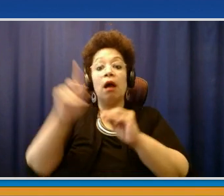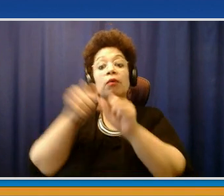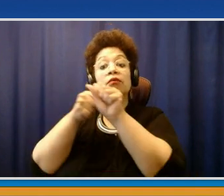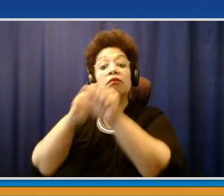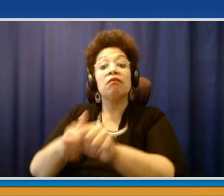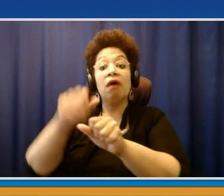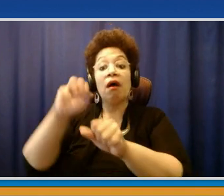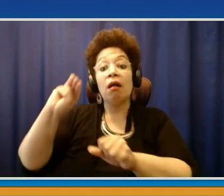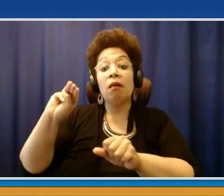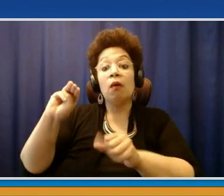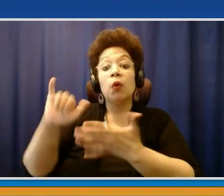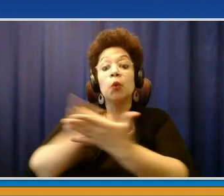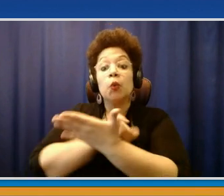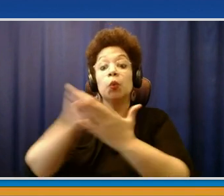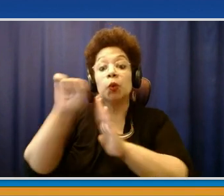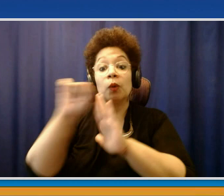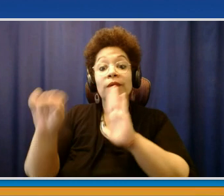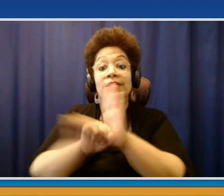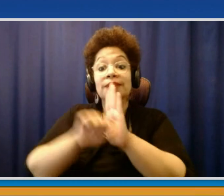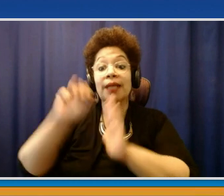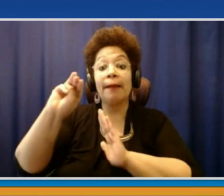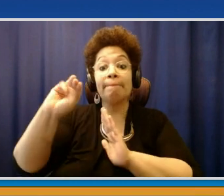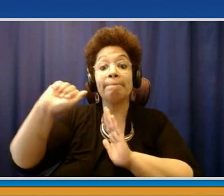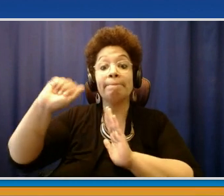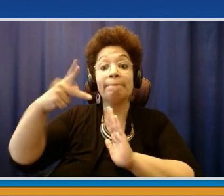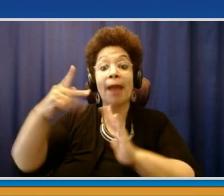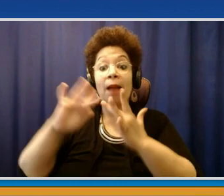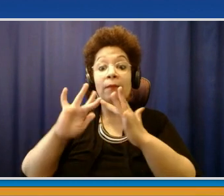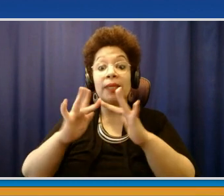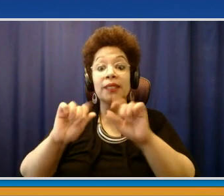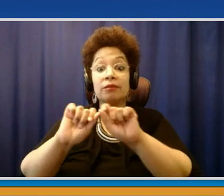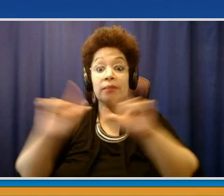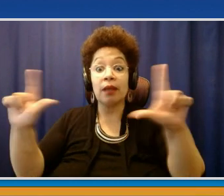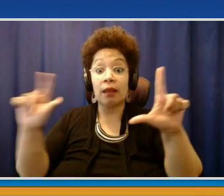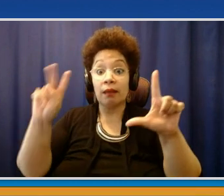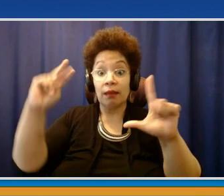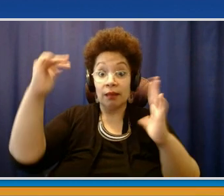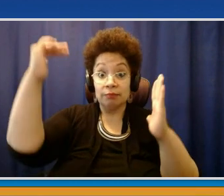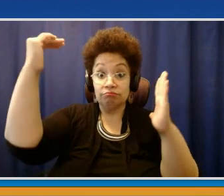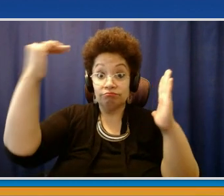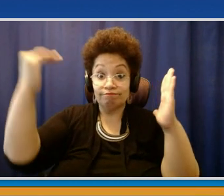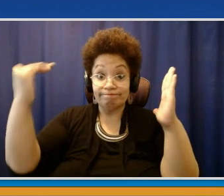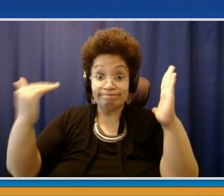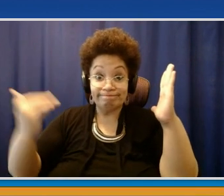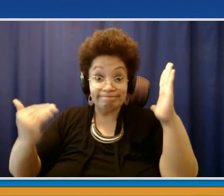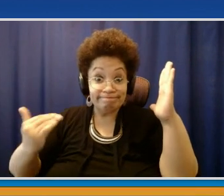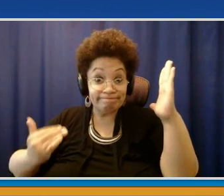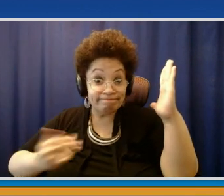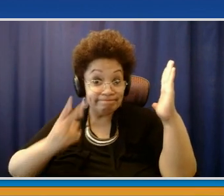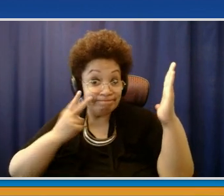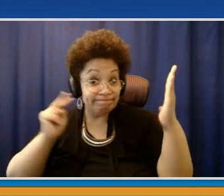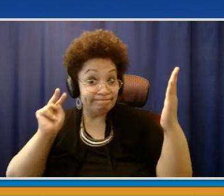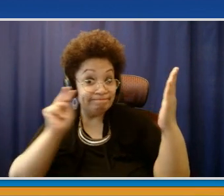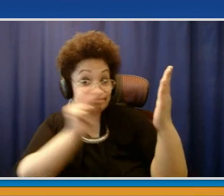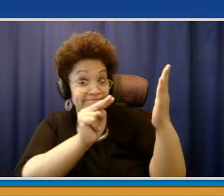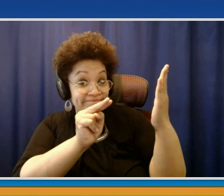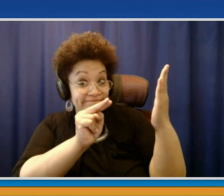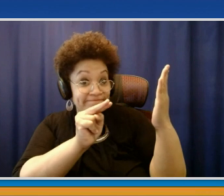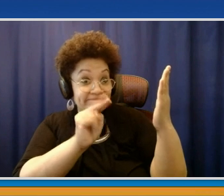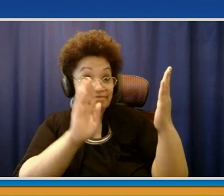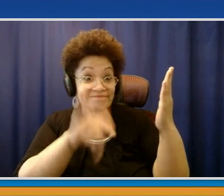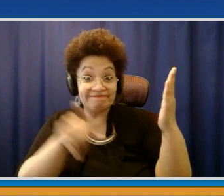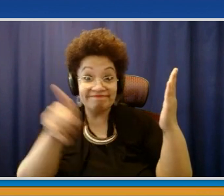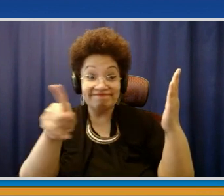when you do the subtraction of all of the cases that we've had that have tested positive throughout the pandemic, less the number of people two weeks ago who had tested